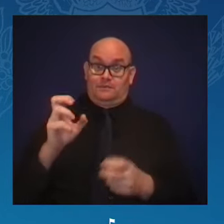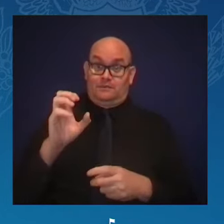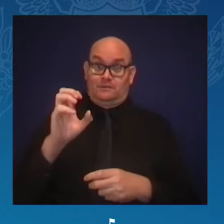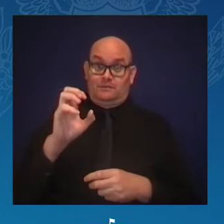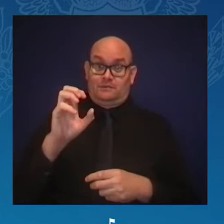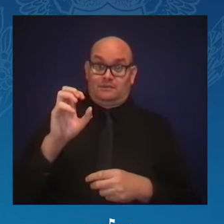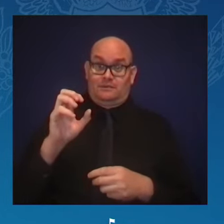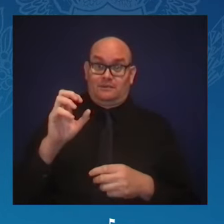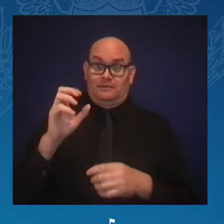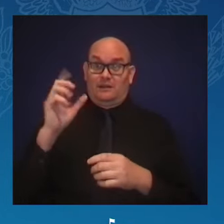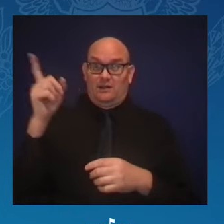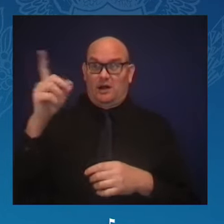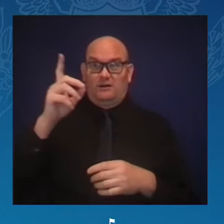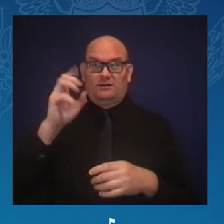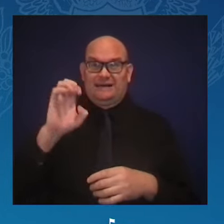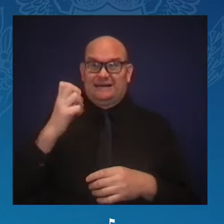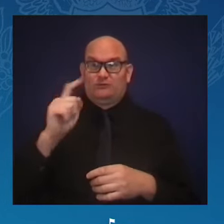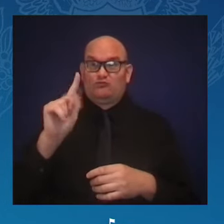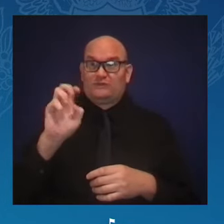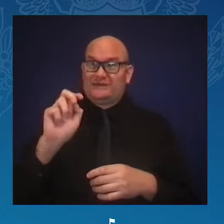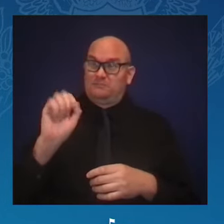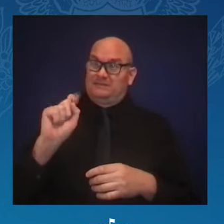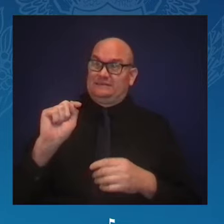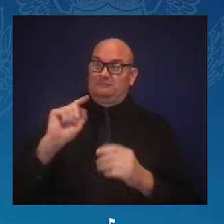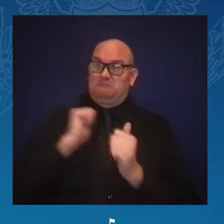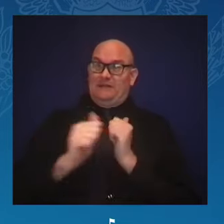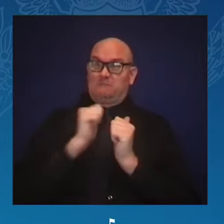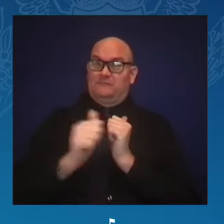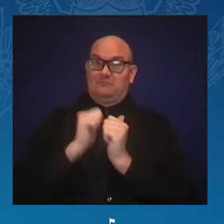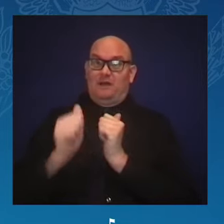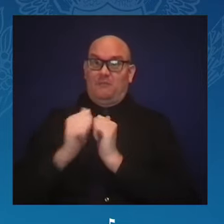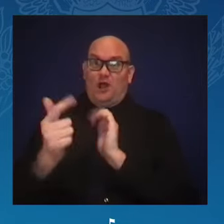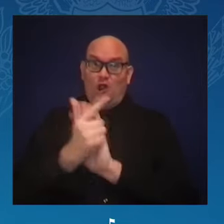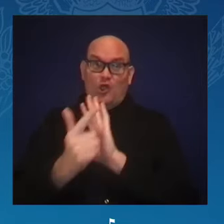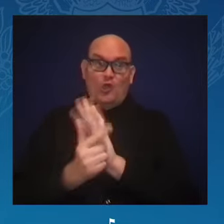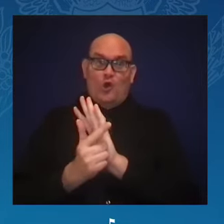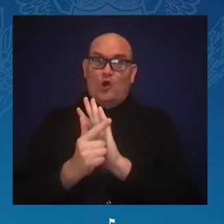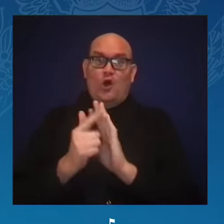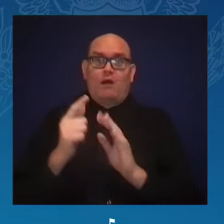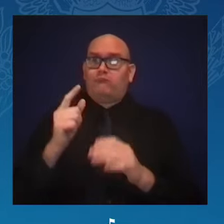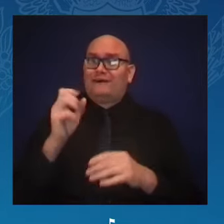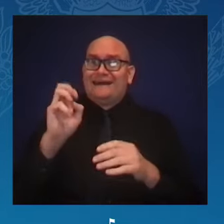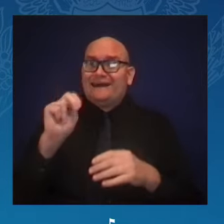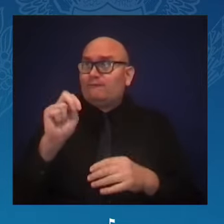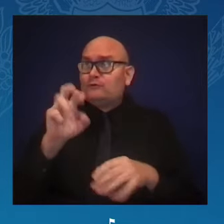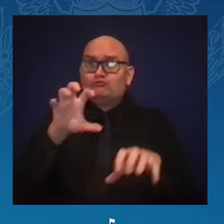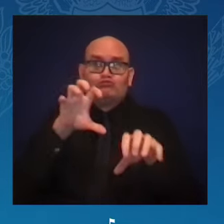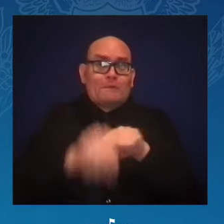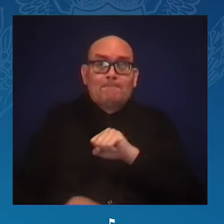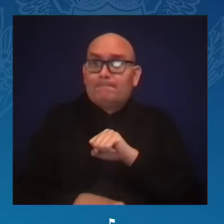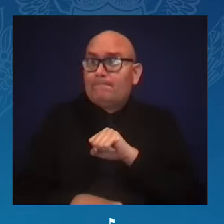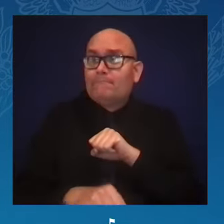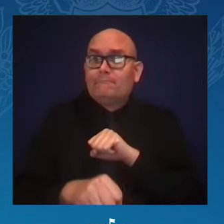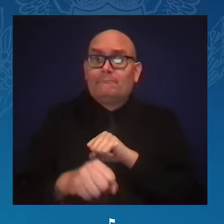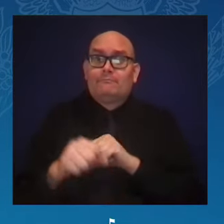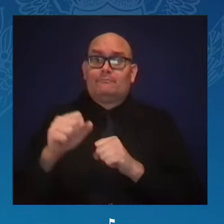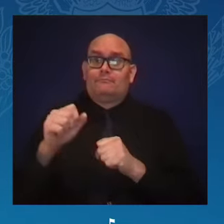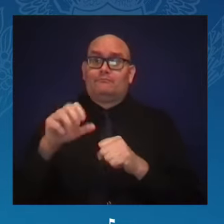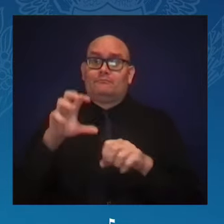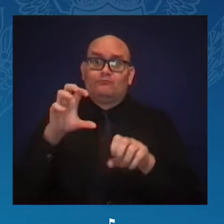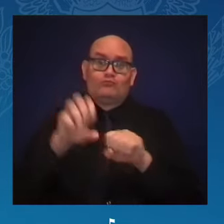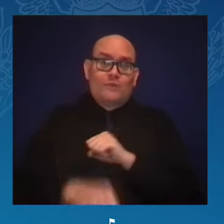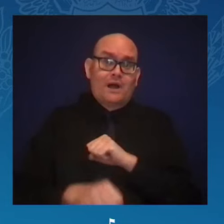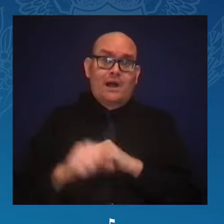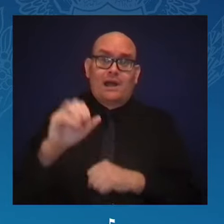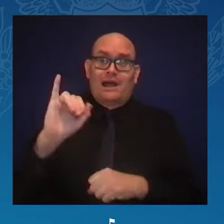incest. Now, as many of you know, I started my career as a prosecutor, and I specialized in violent crimes against women